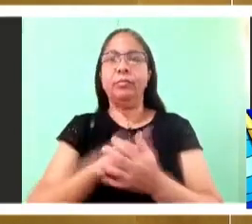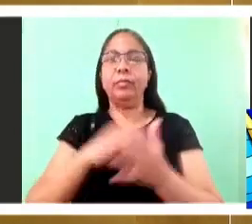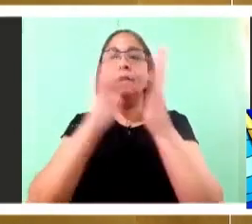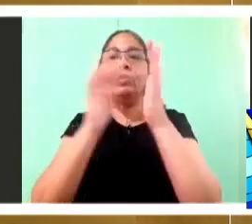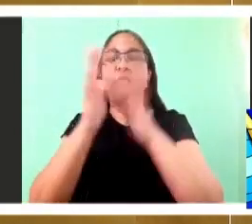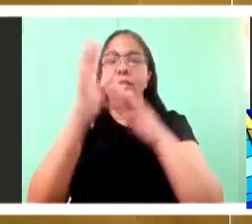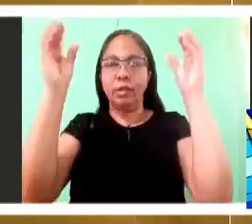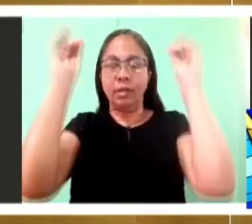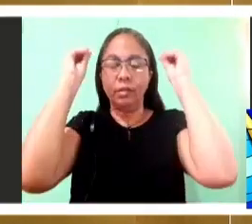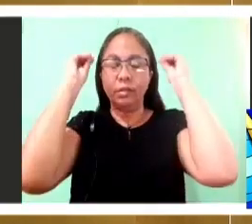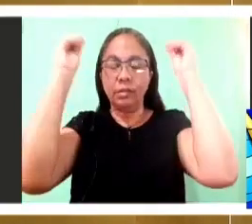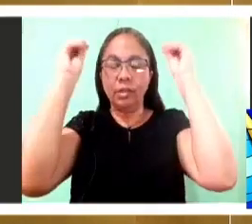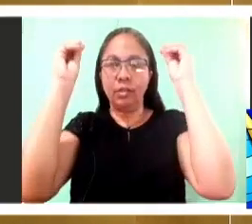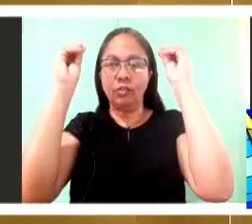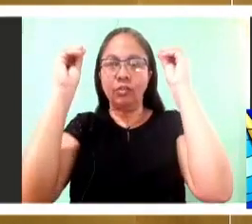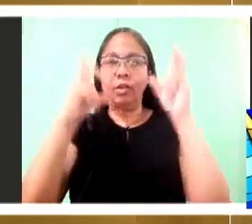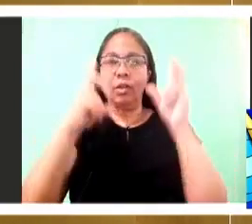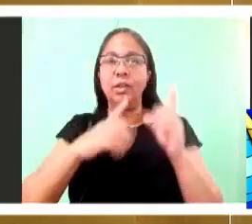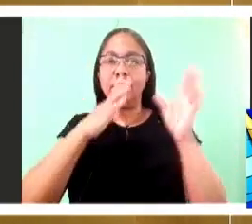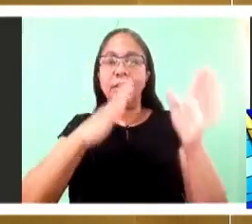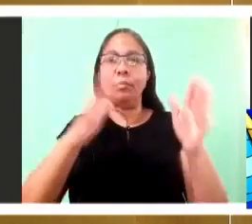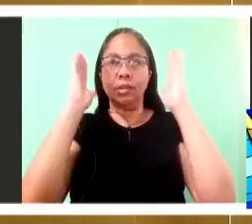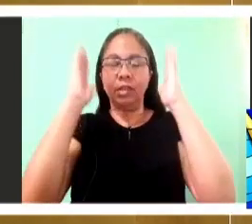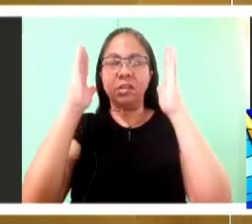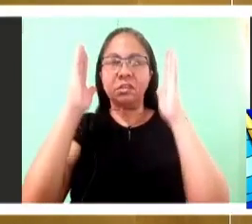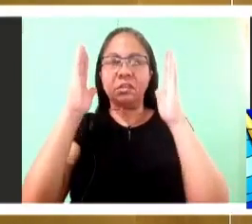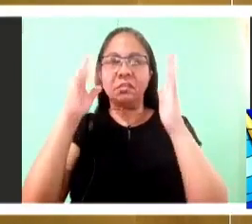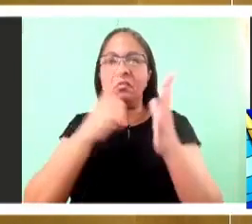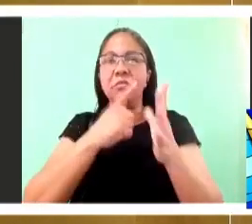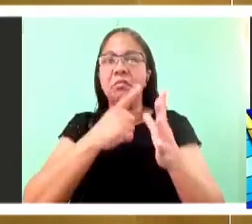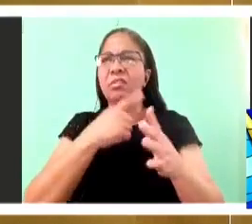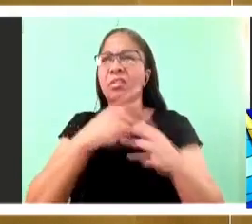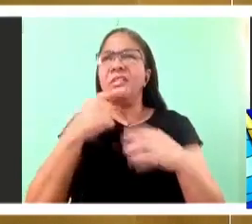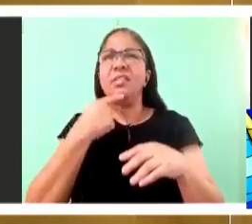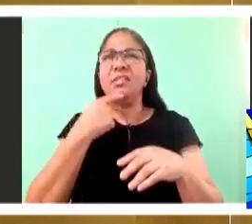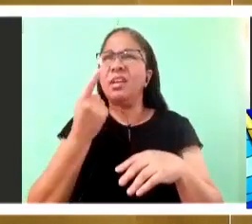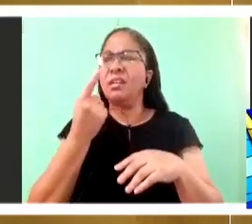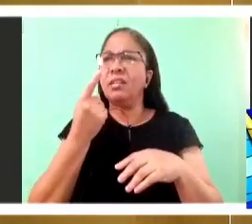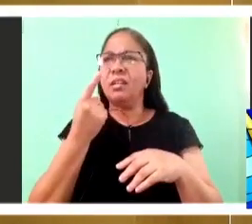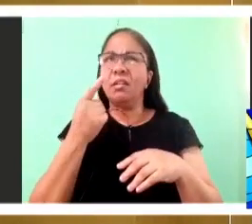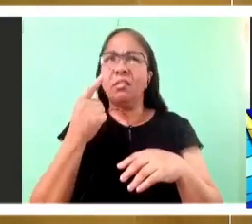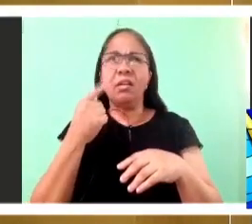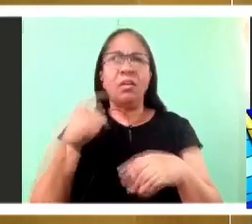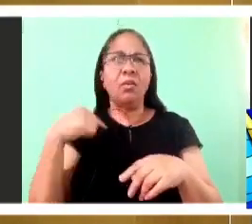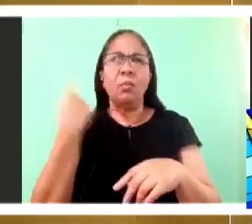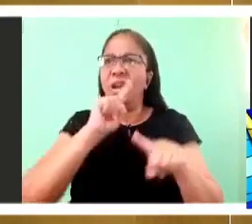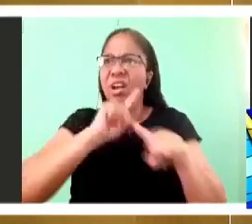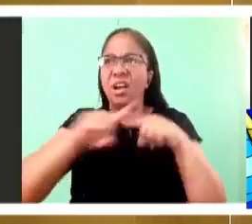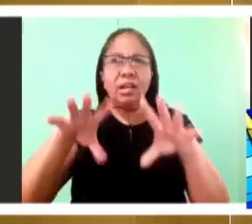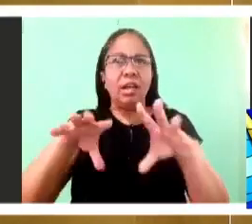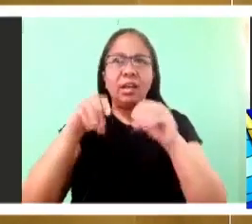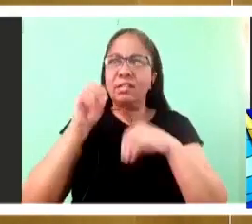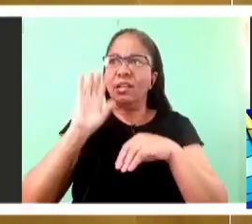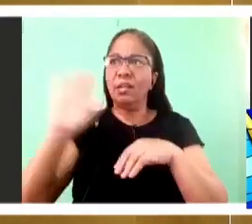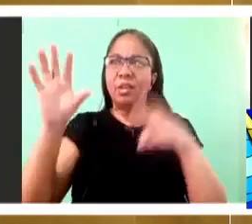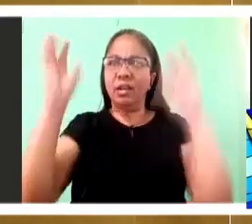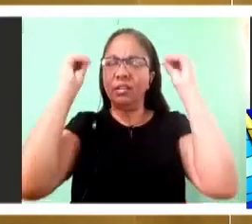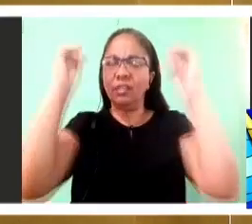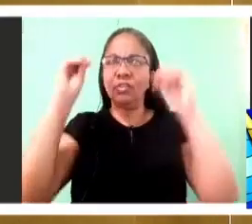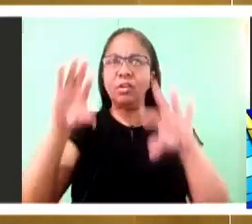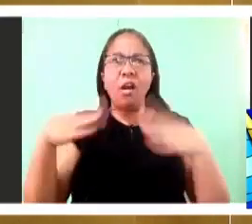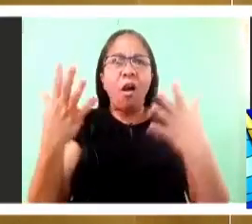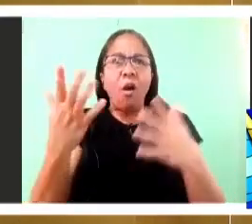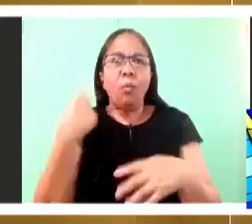How could anyone accept it? And Jesus was aware that his followers were complaining about it